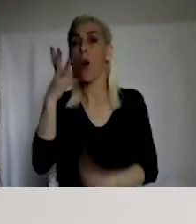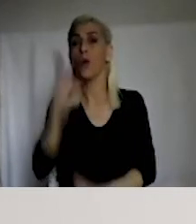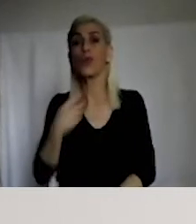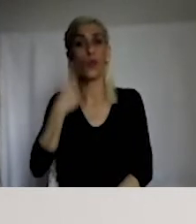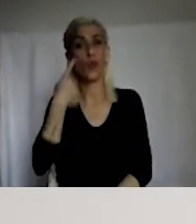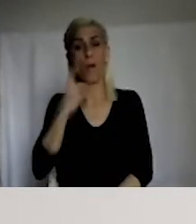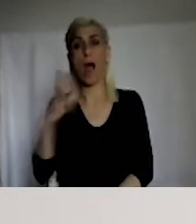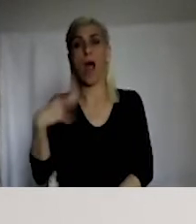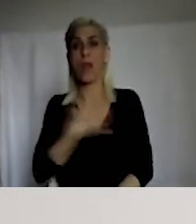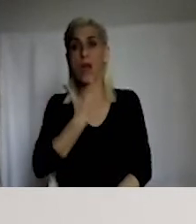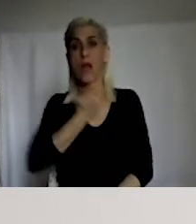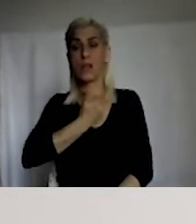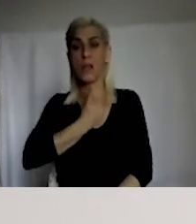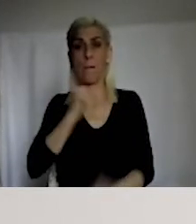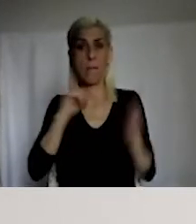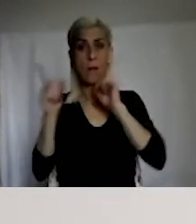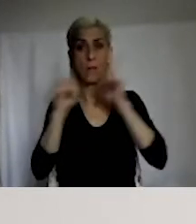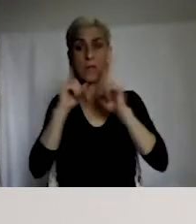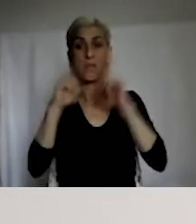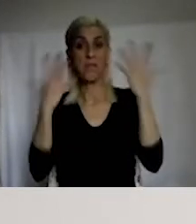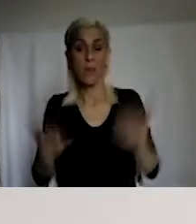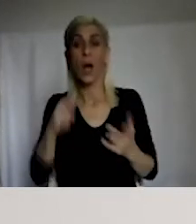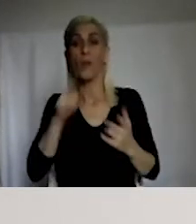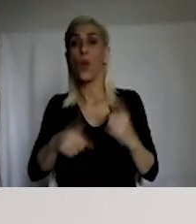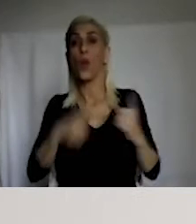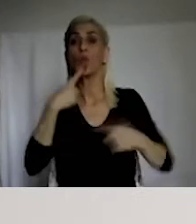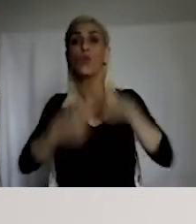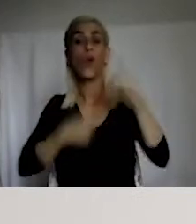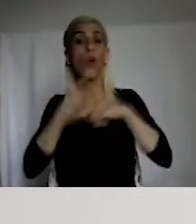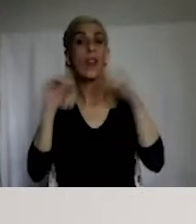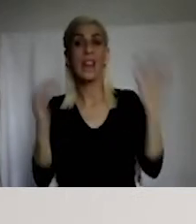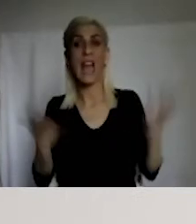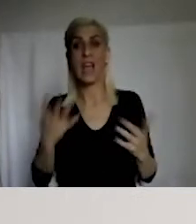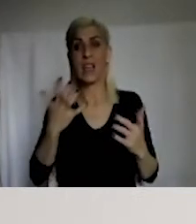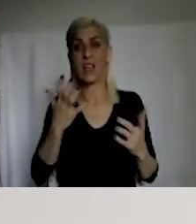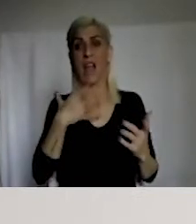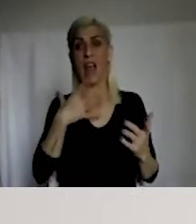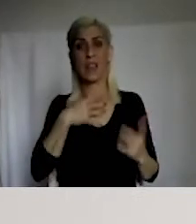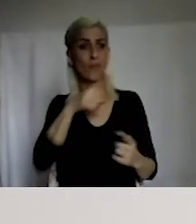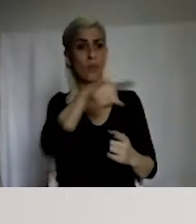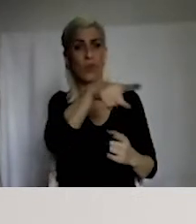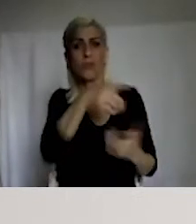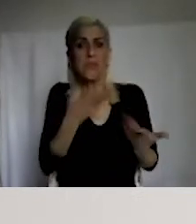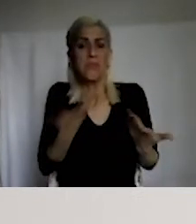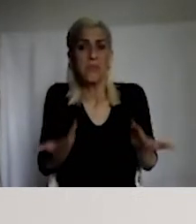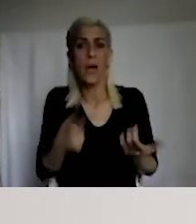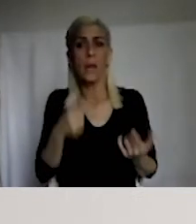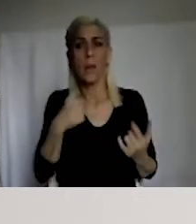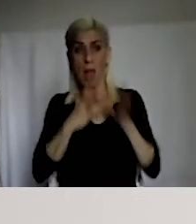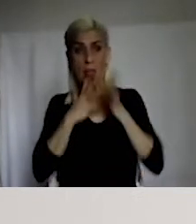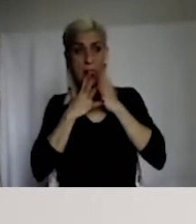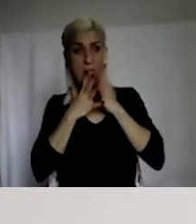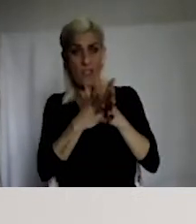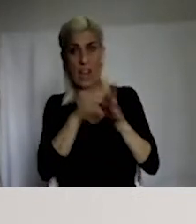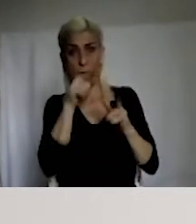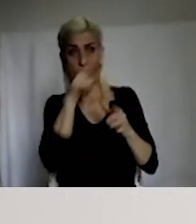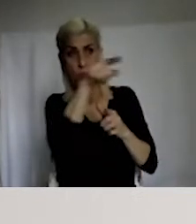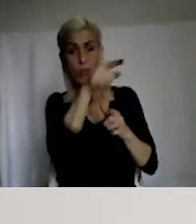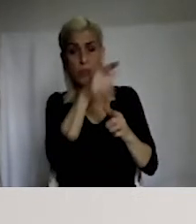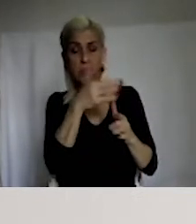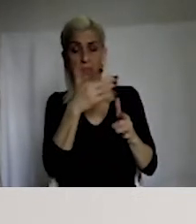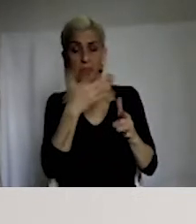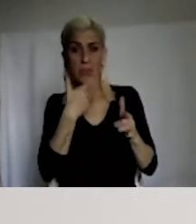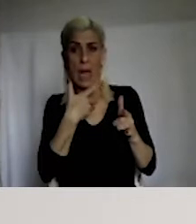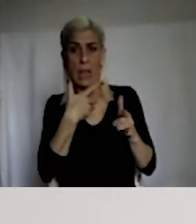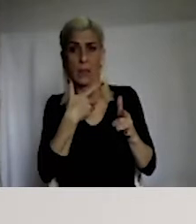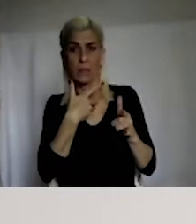The Constitutional Court emphasizes the non-existence of that description. And they refer to a classification of